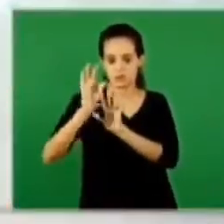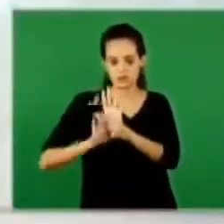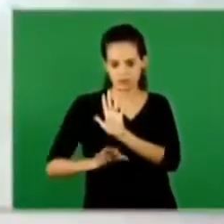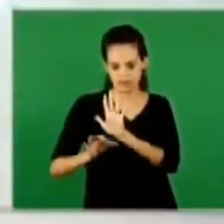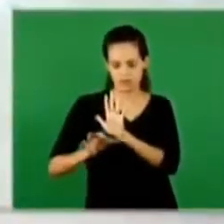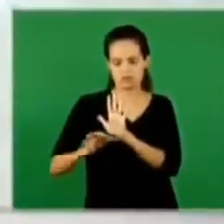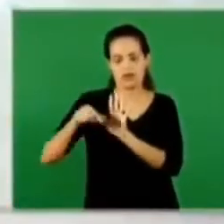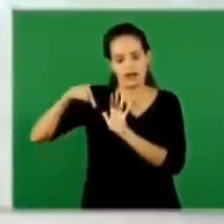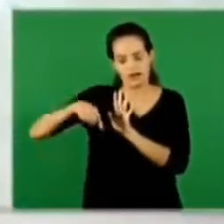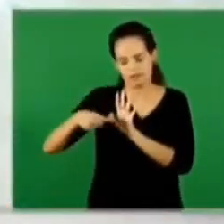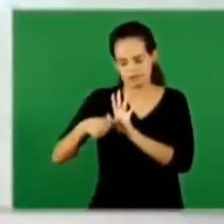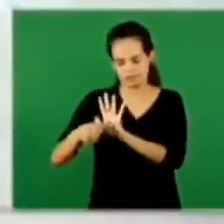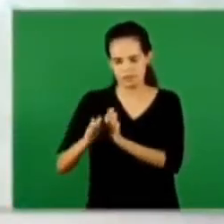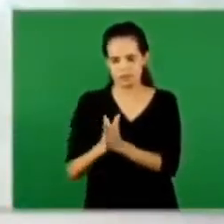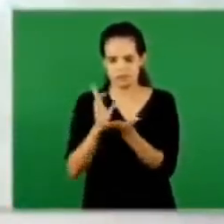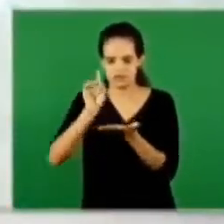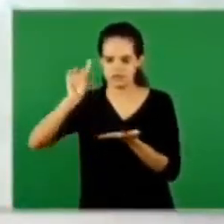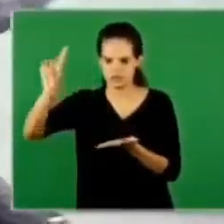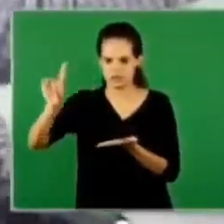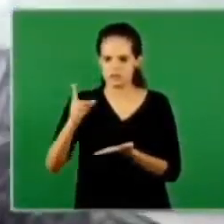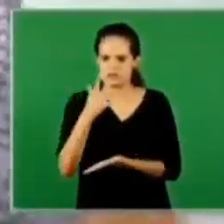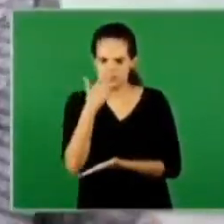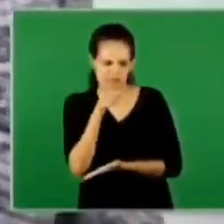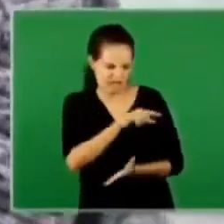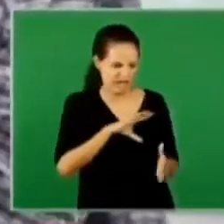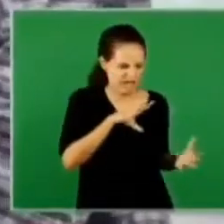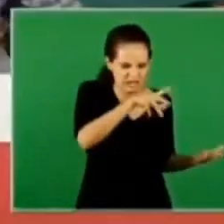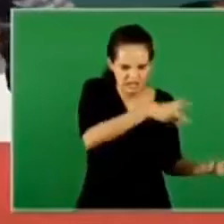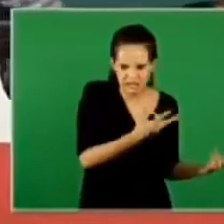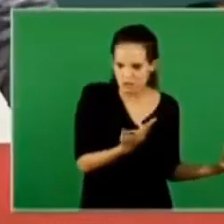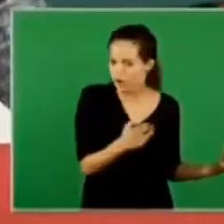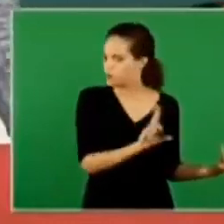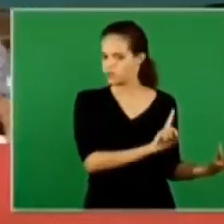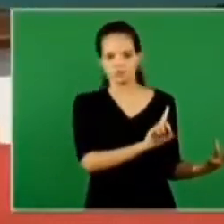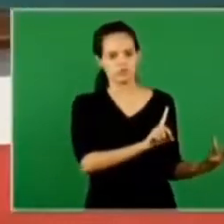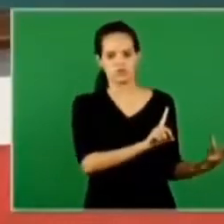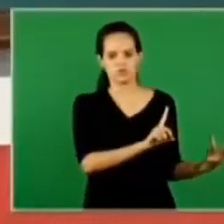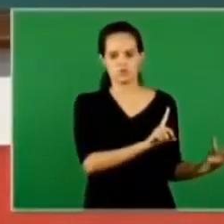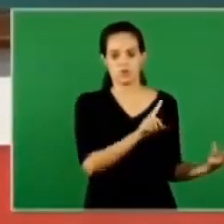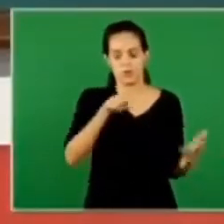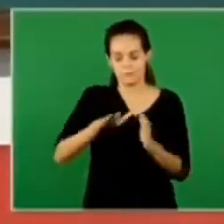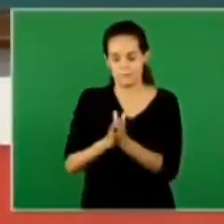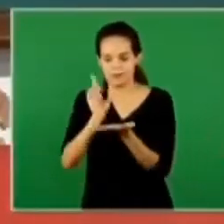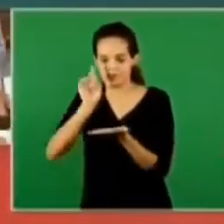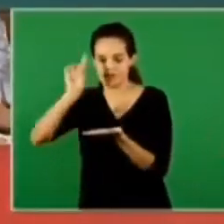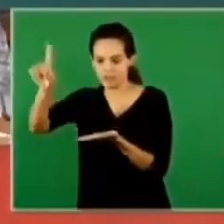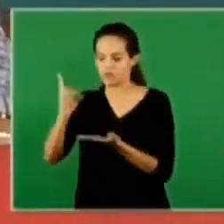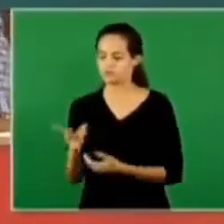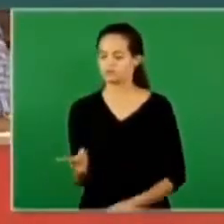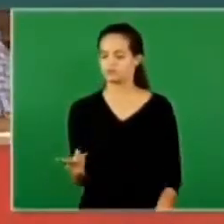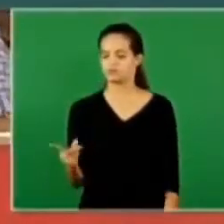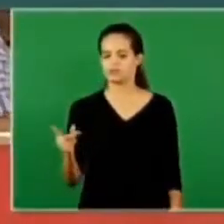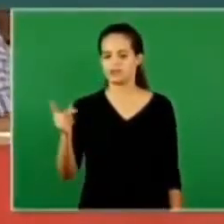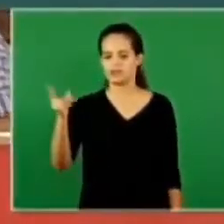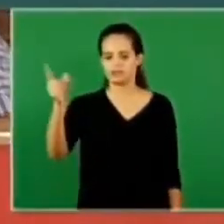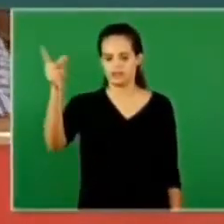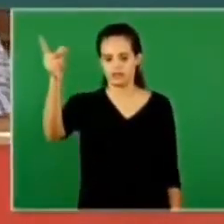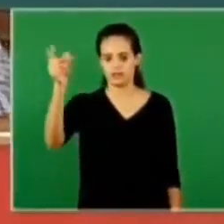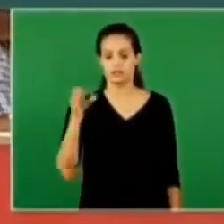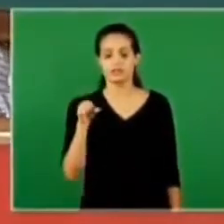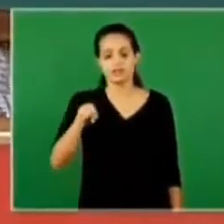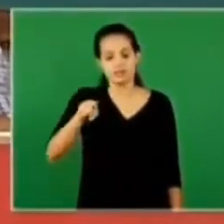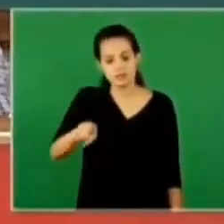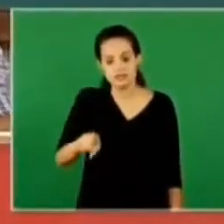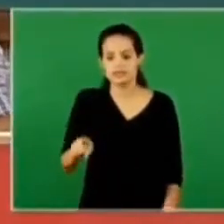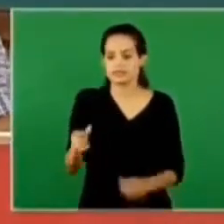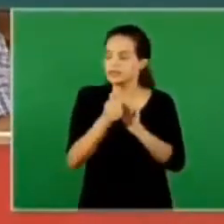marriage may not be modern but they are the foundation of the eternal but if